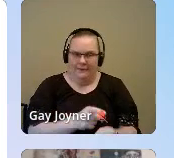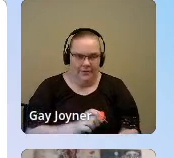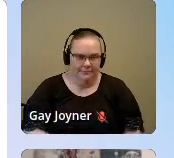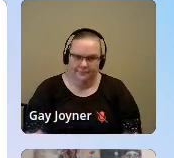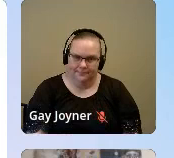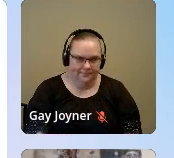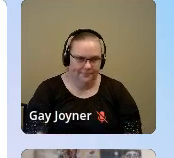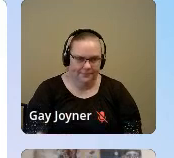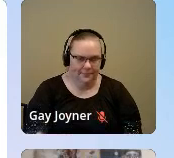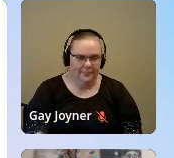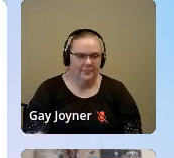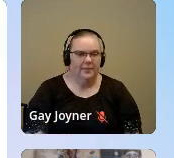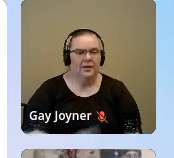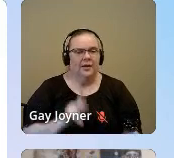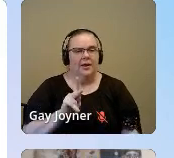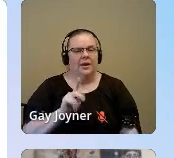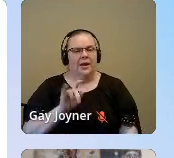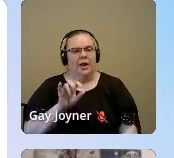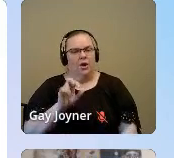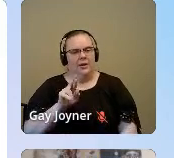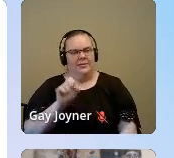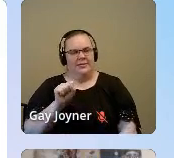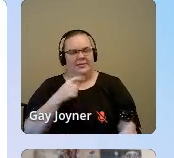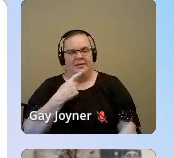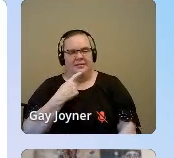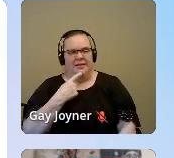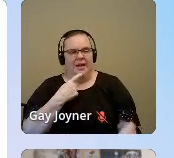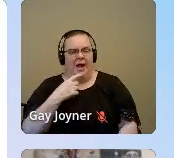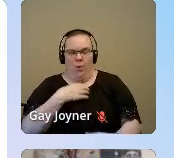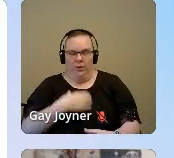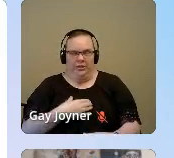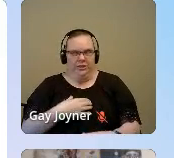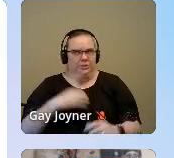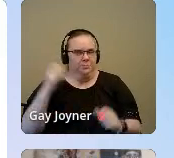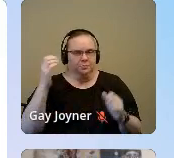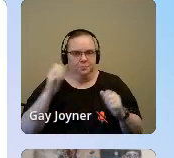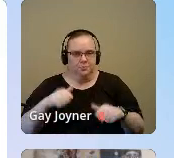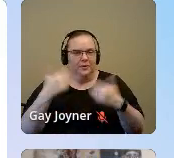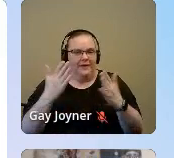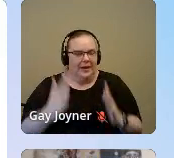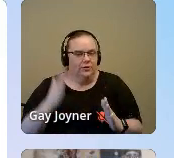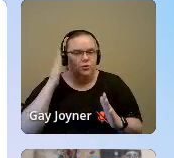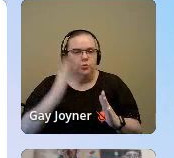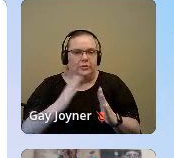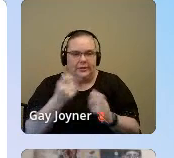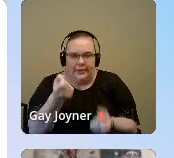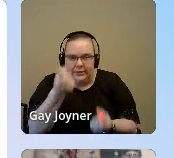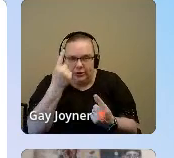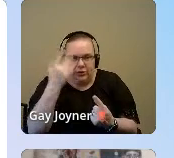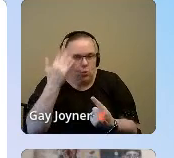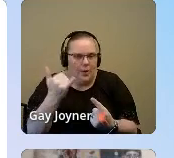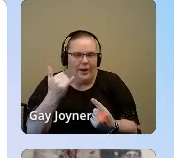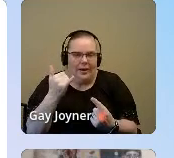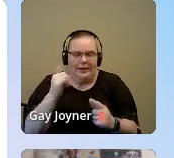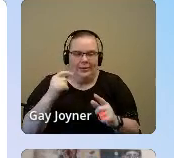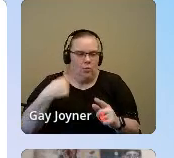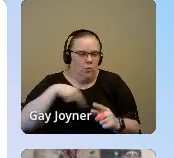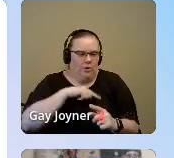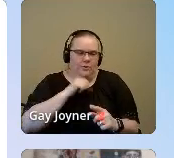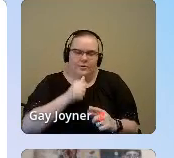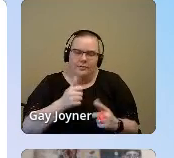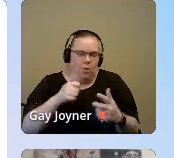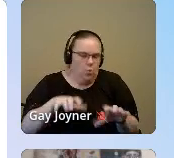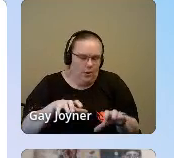And Kara says, I wish providers would take time to understand what's driving a person's need for desiring not to be here. There could be many reasons.